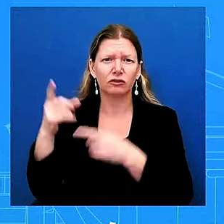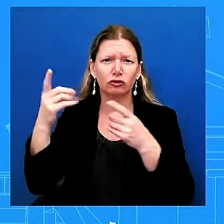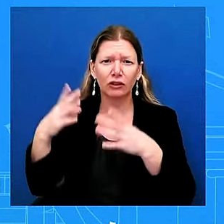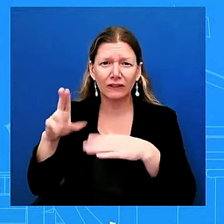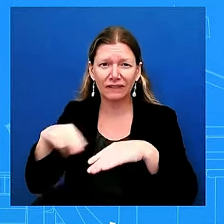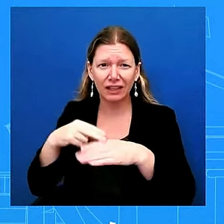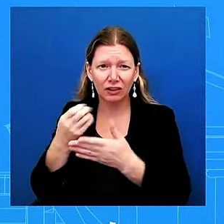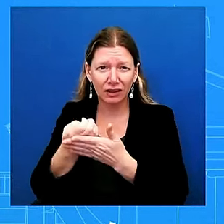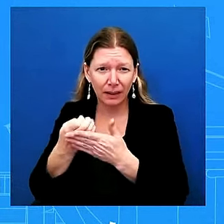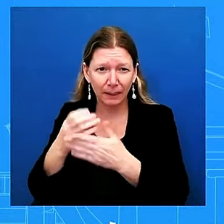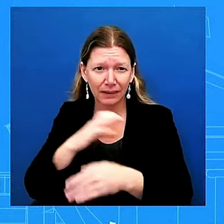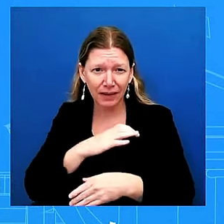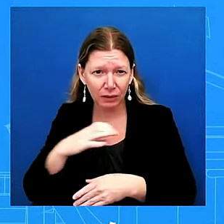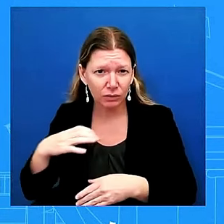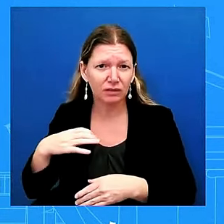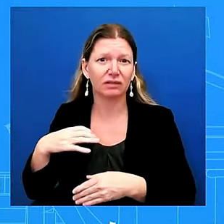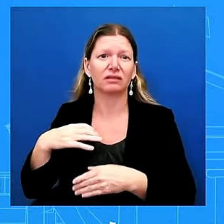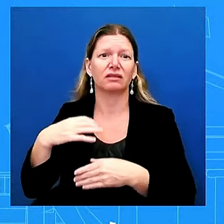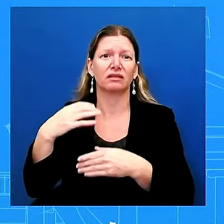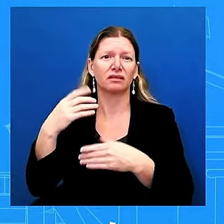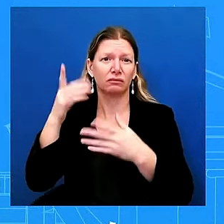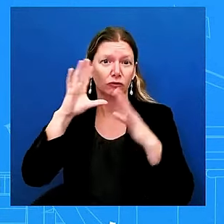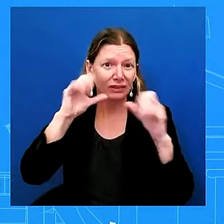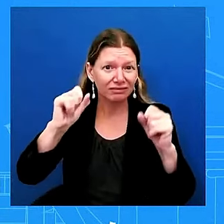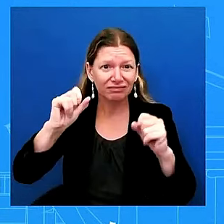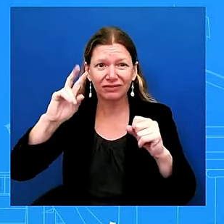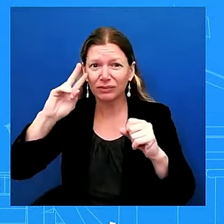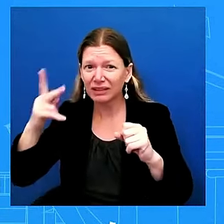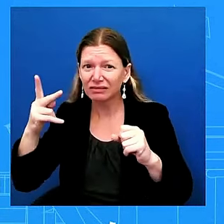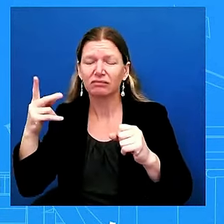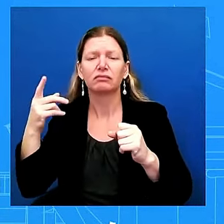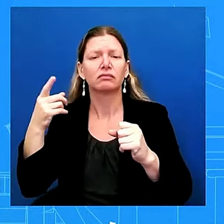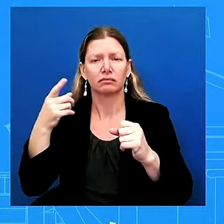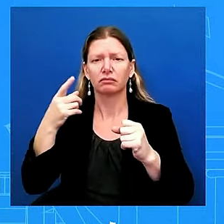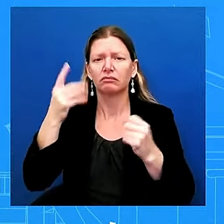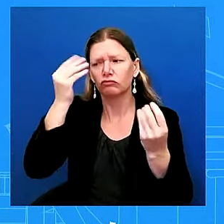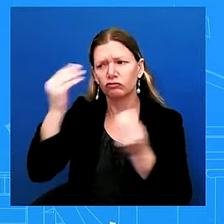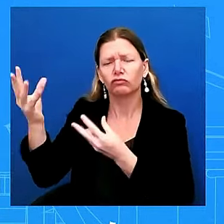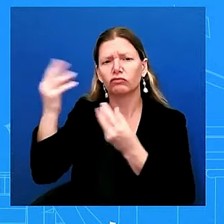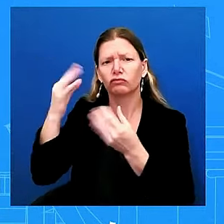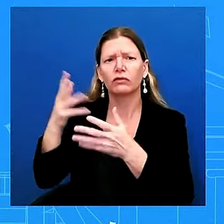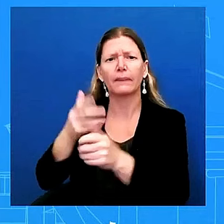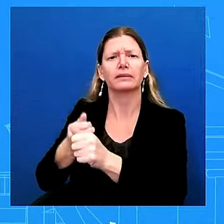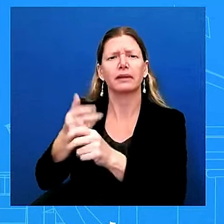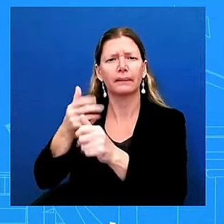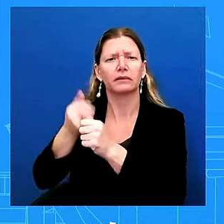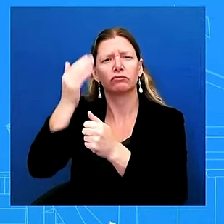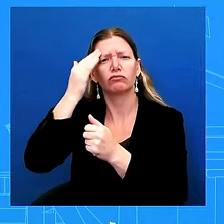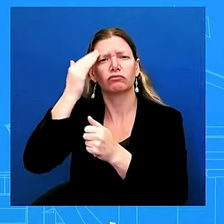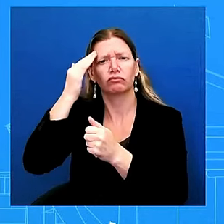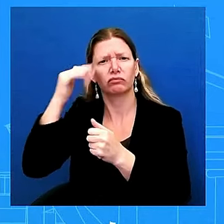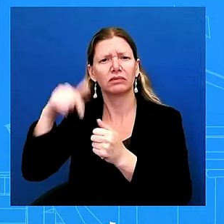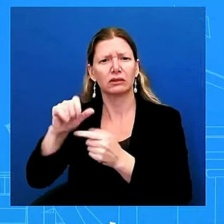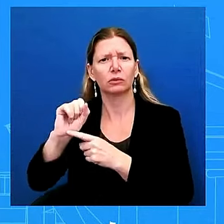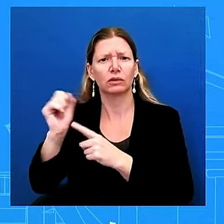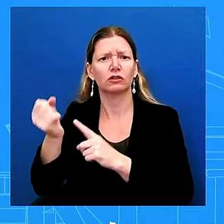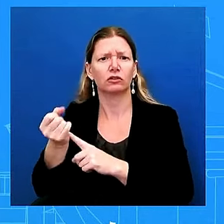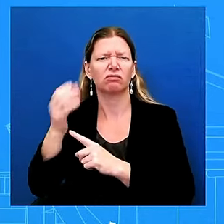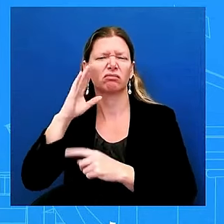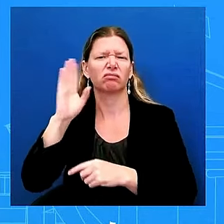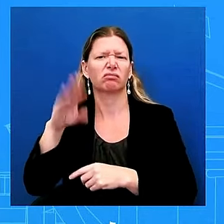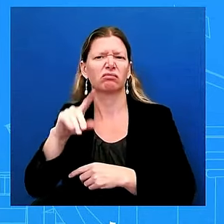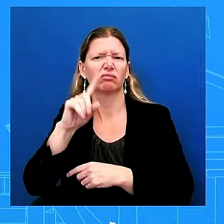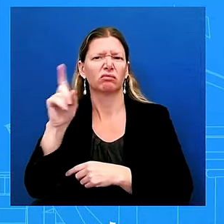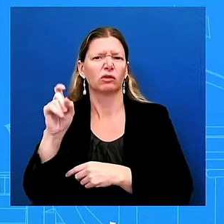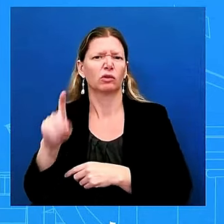situation uh and um i know there's a question about the taff hartley we we never uh we have never invoked